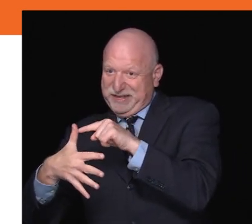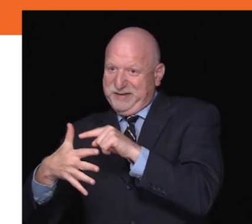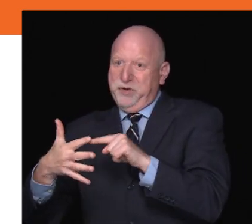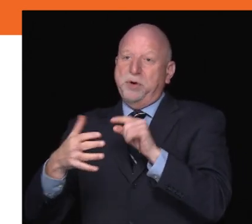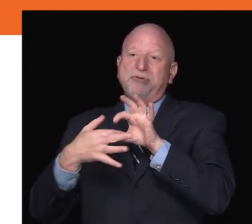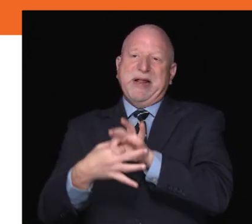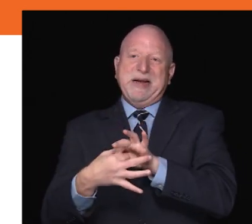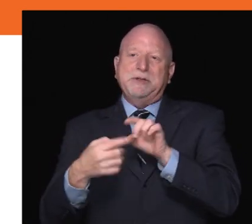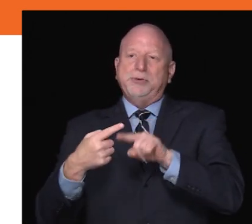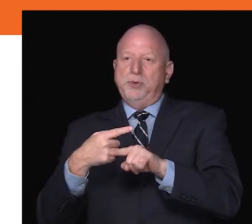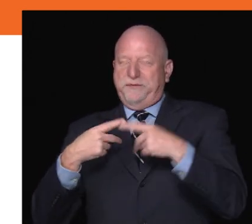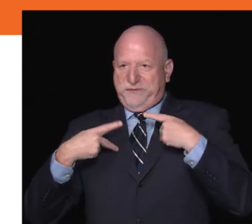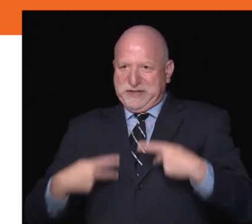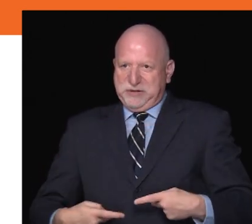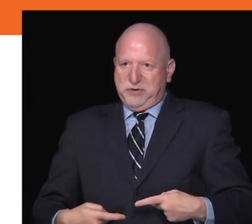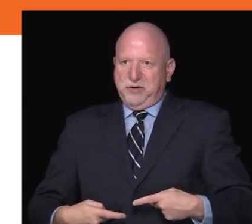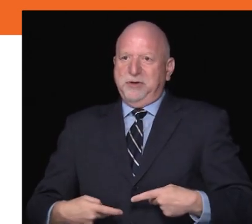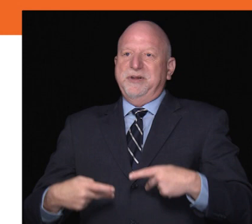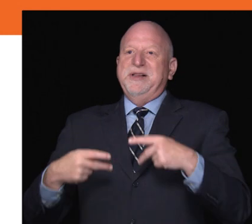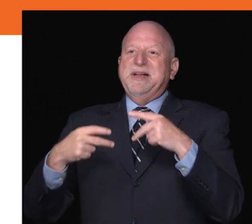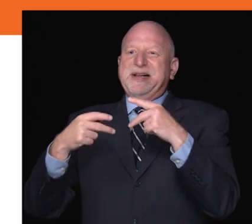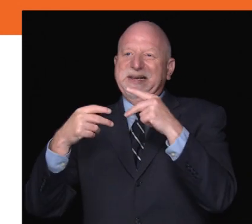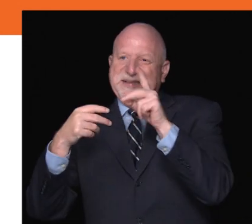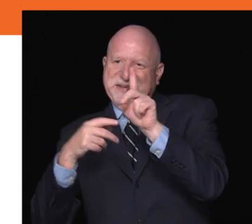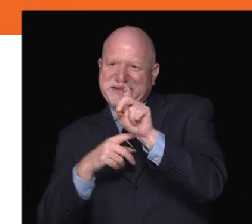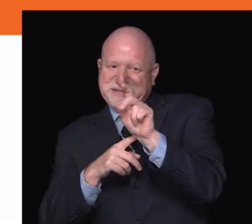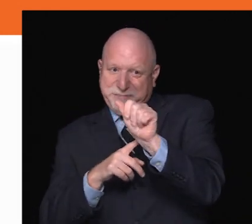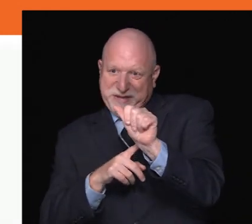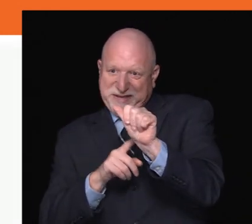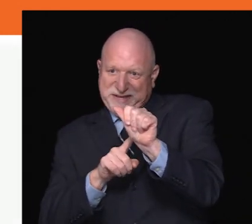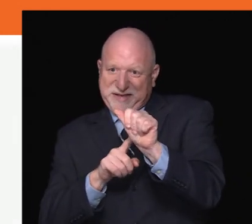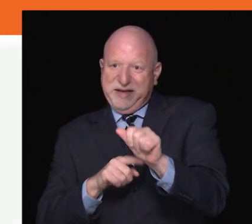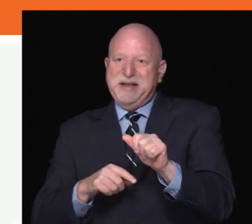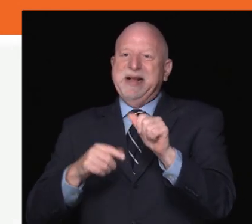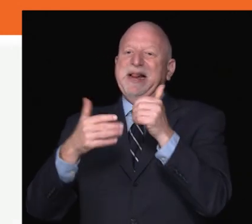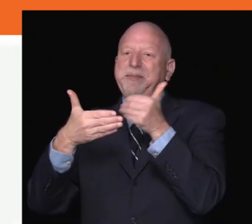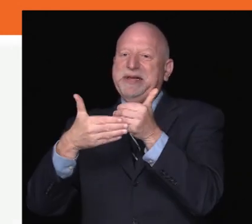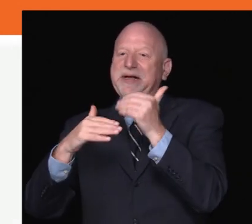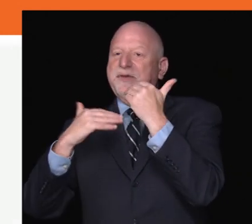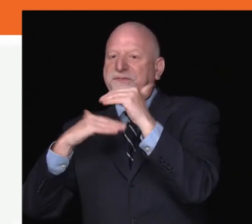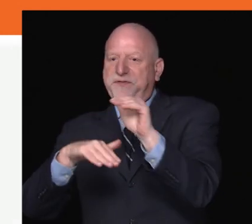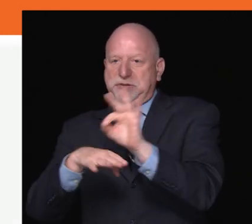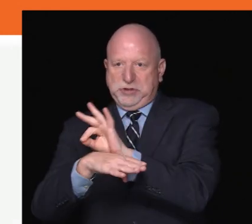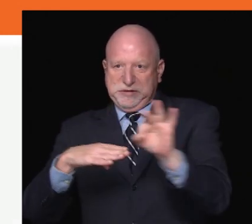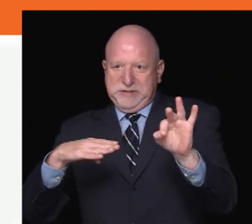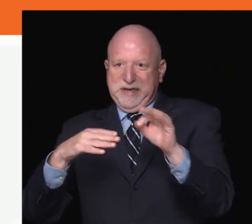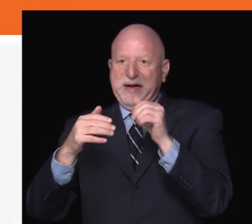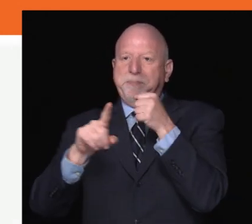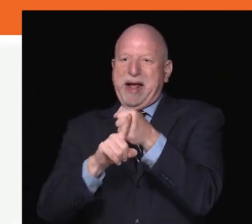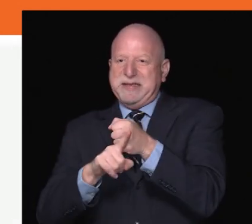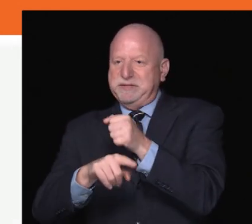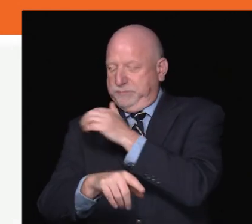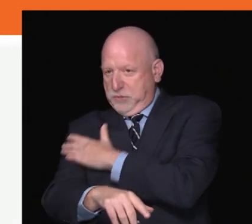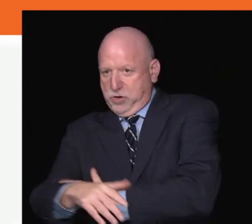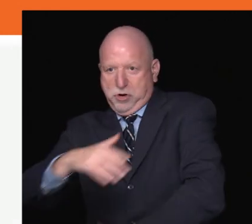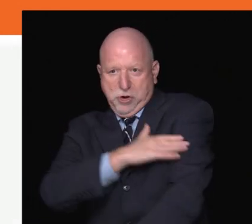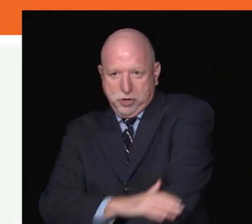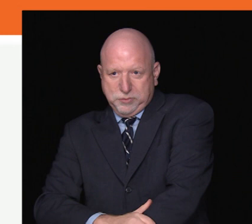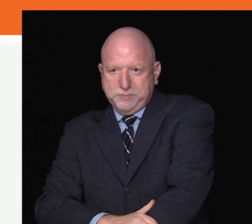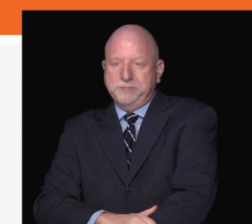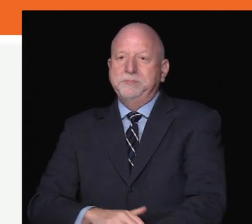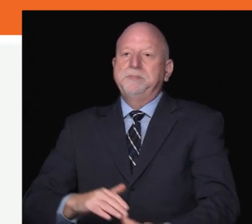disability that limits the physical function of one or more limbs and may be a condition that impacts fingers, wrists,